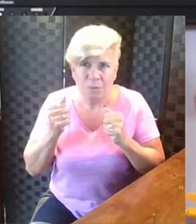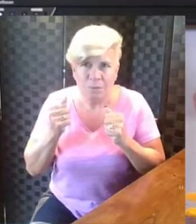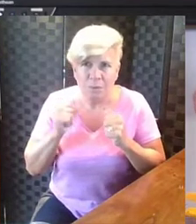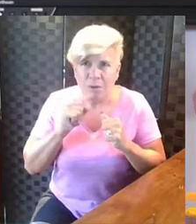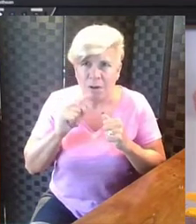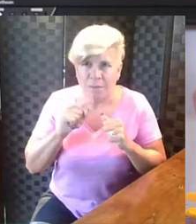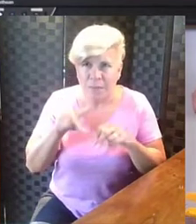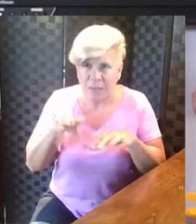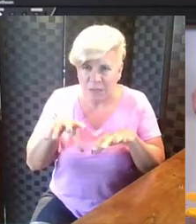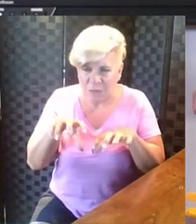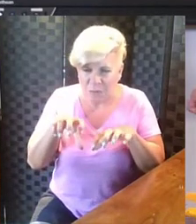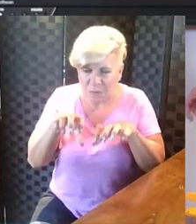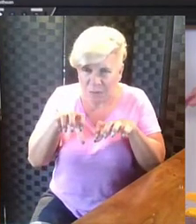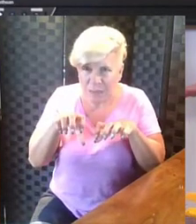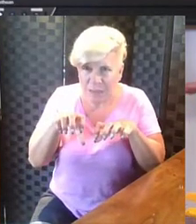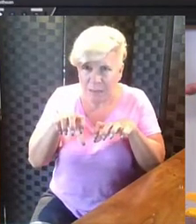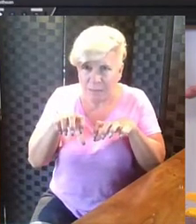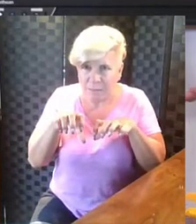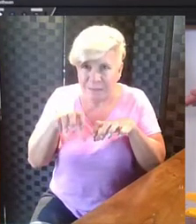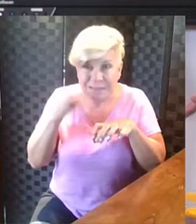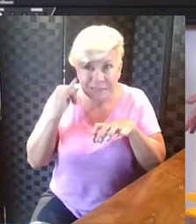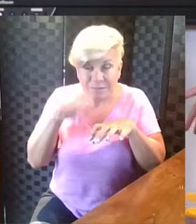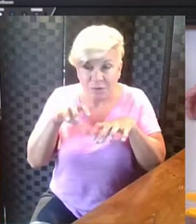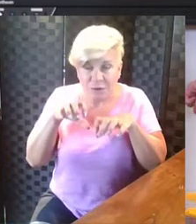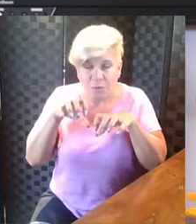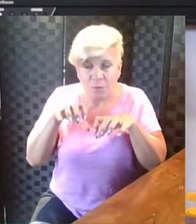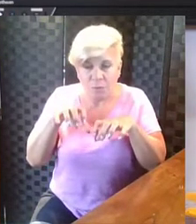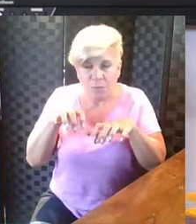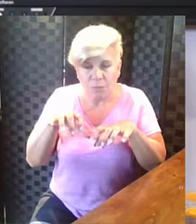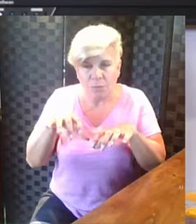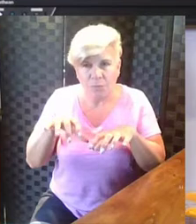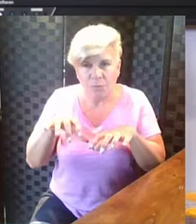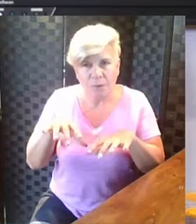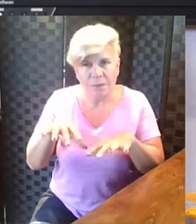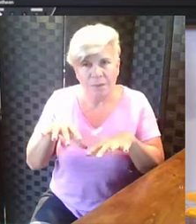Are they curled up real tight? If they are, then just kind of relax them.